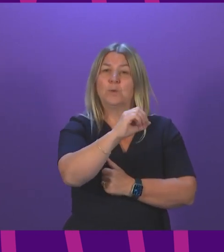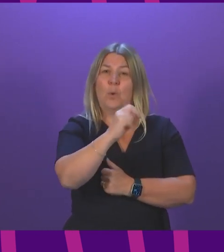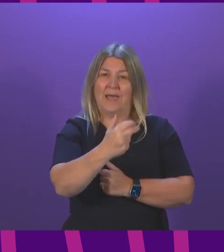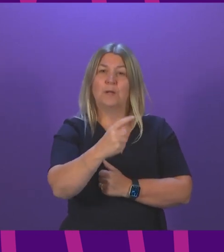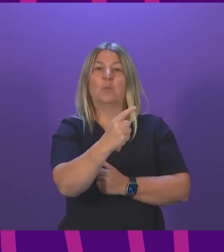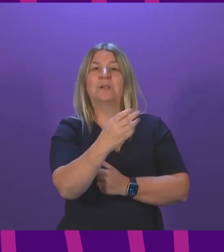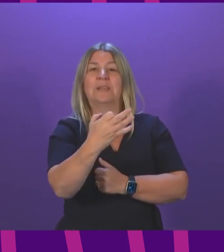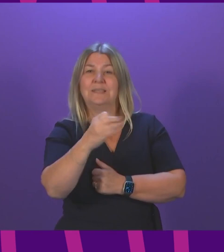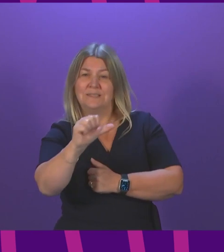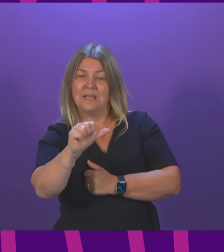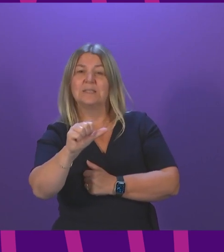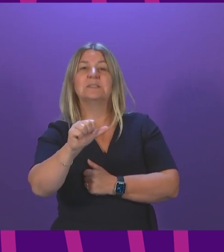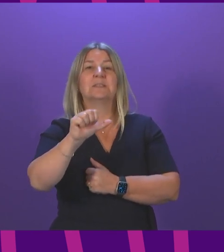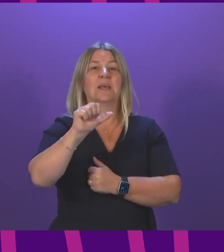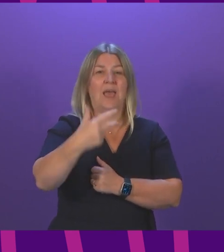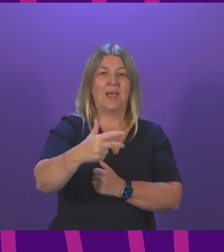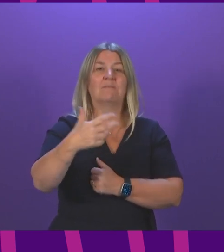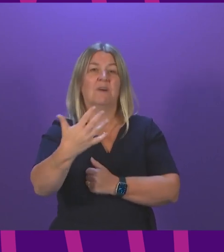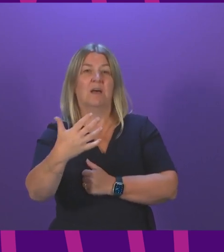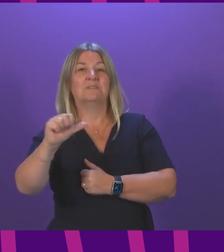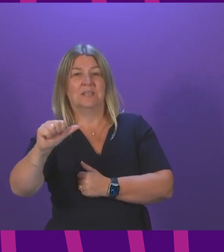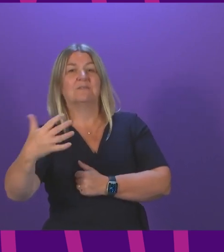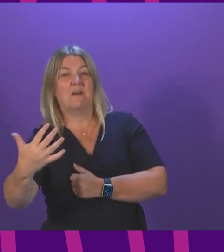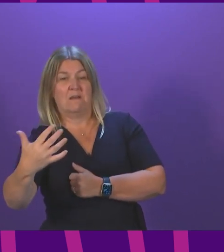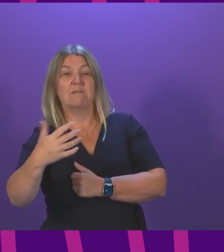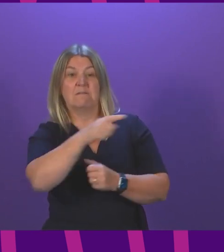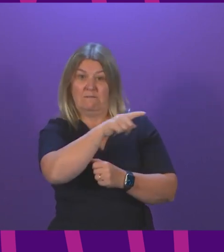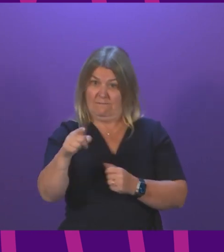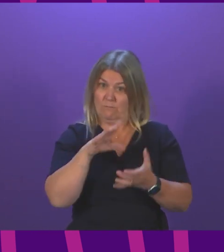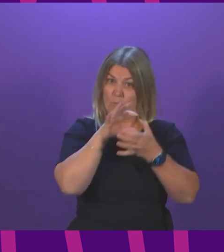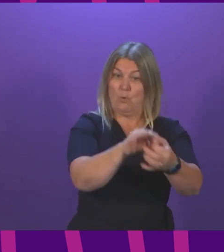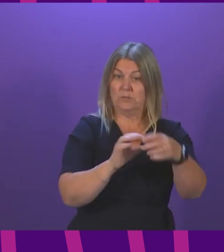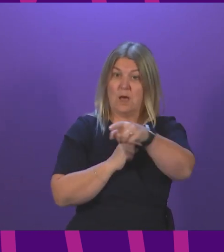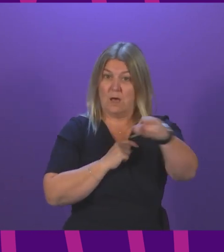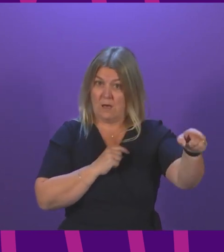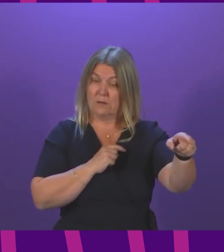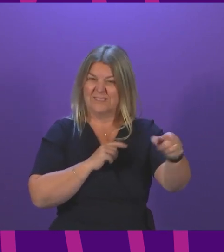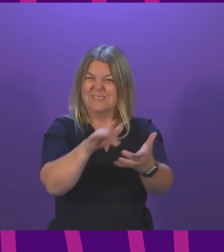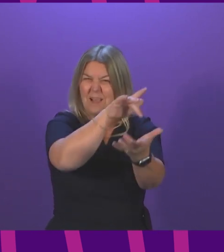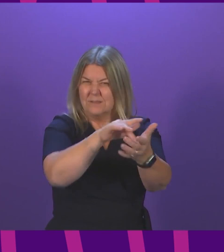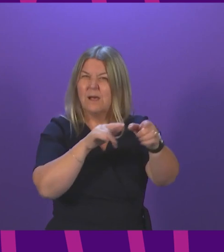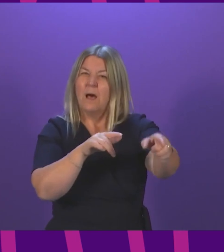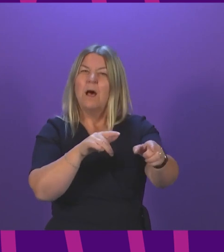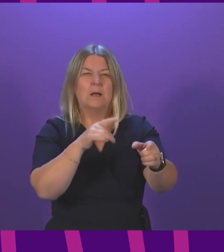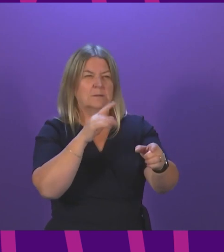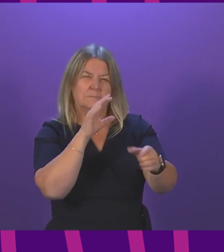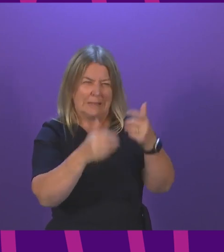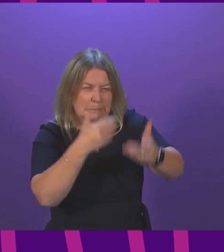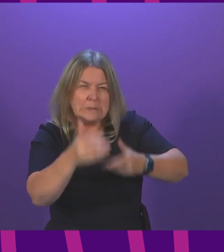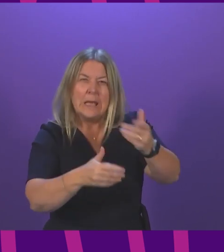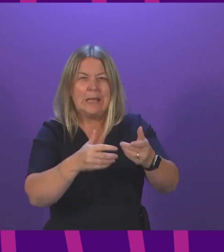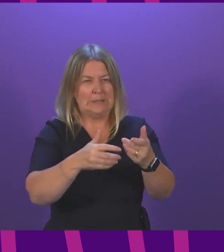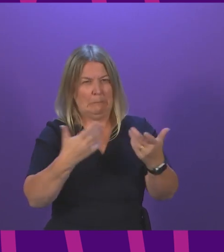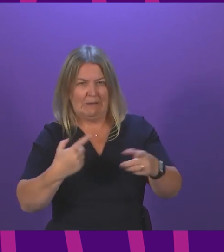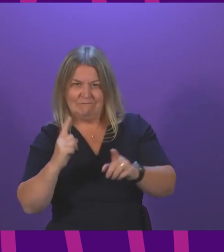8565, and they aim to fix these issues within 14 days. Thank you. Polly